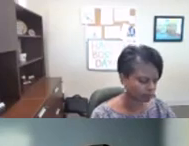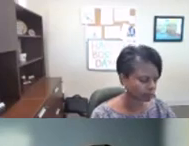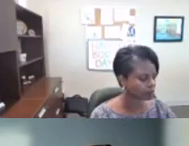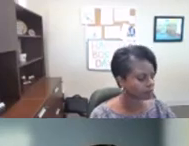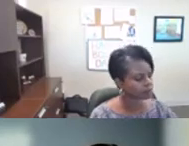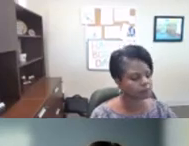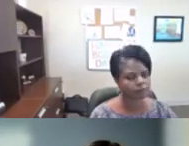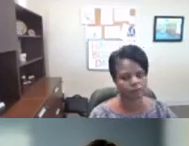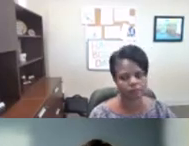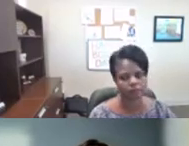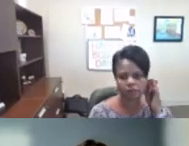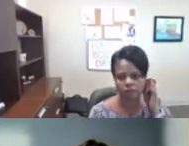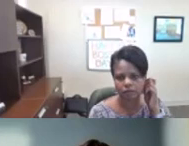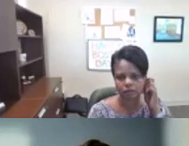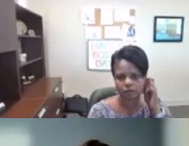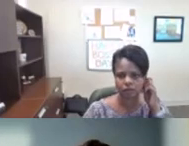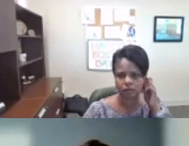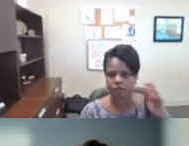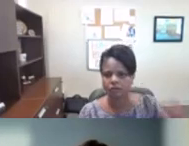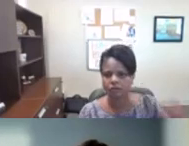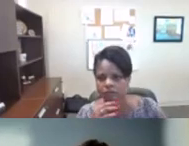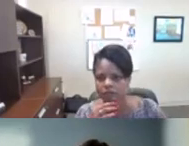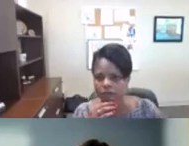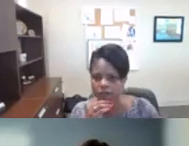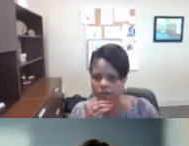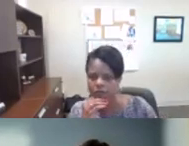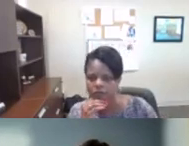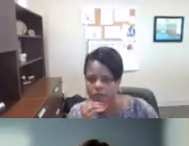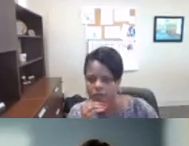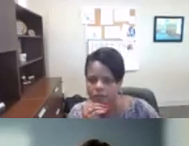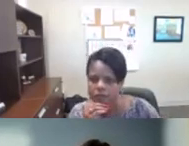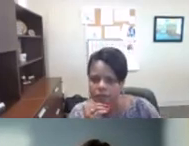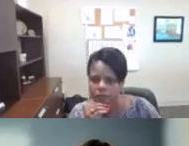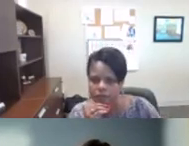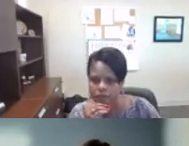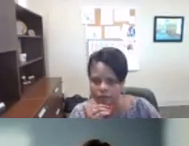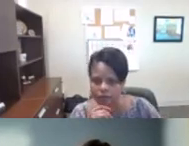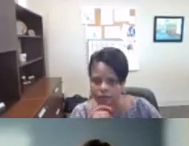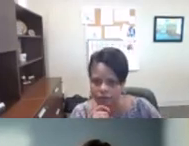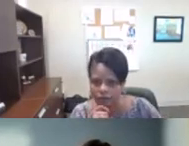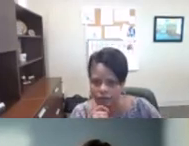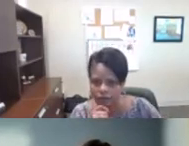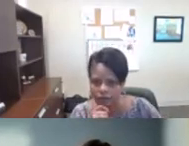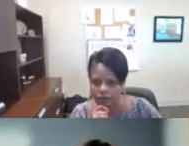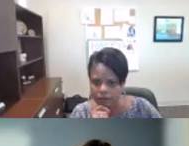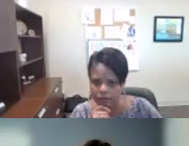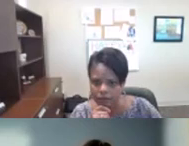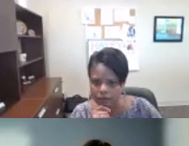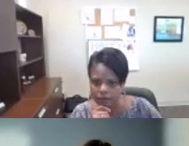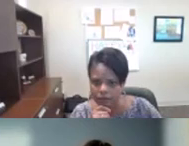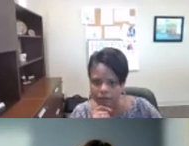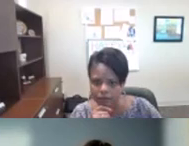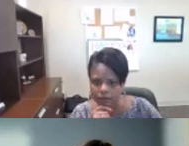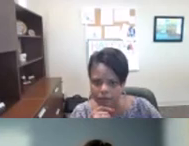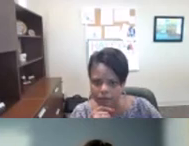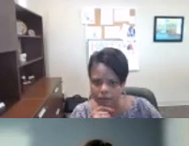services uh in the birth to two-year category um both of those populations drop down to